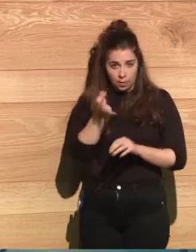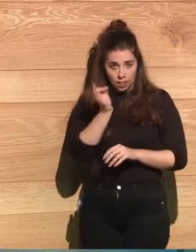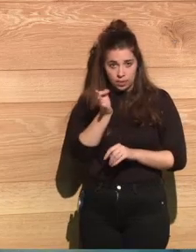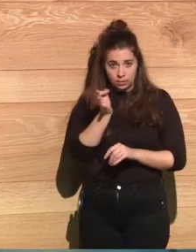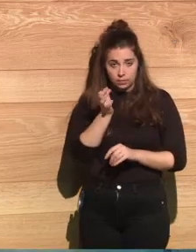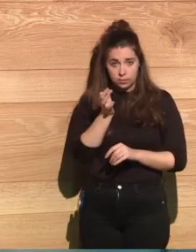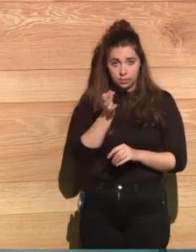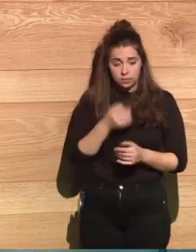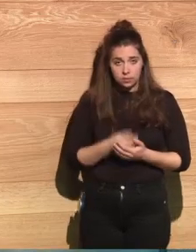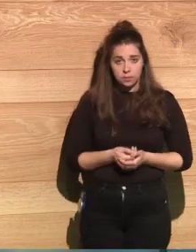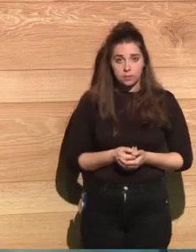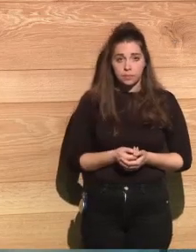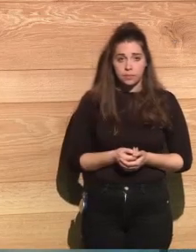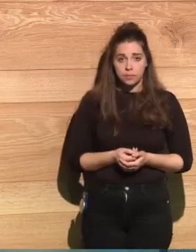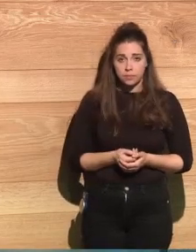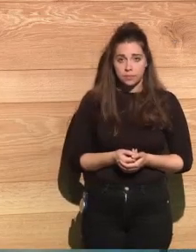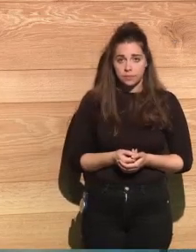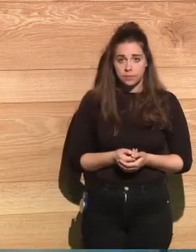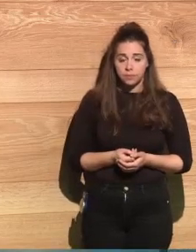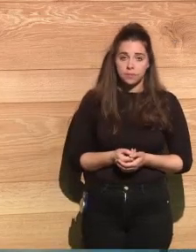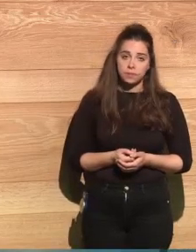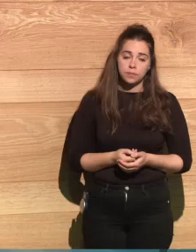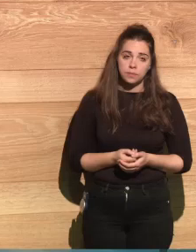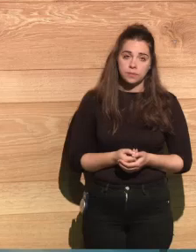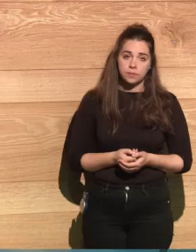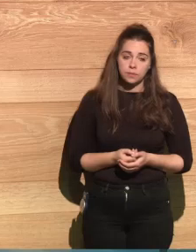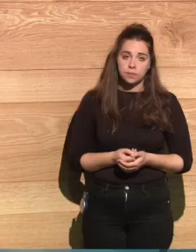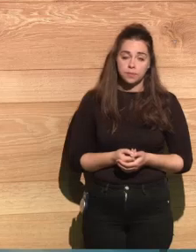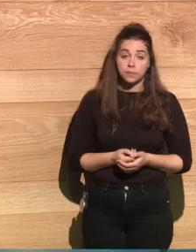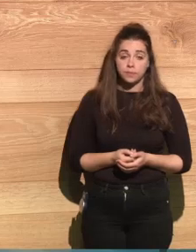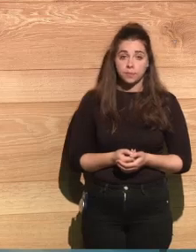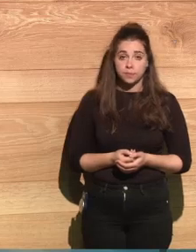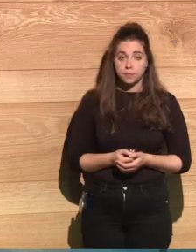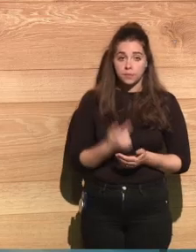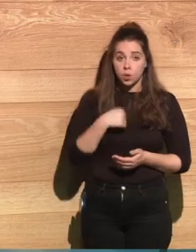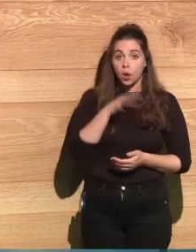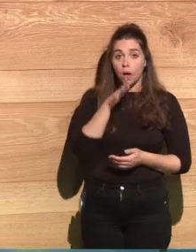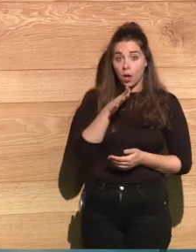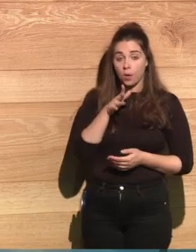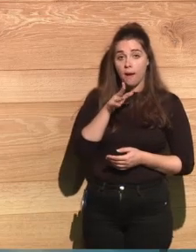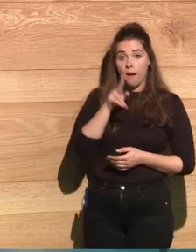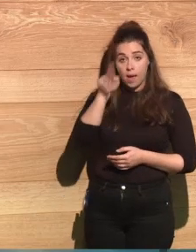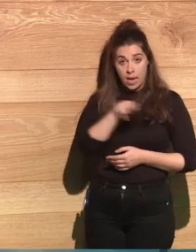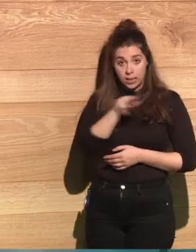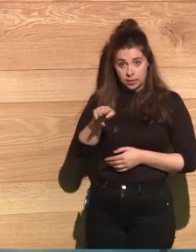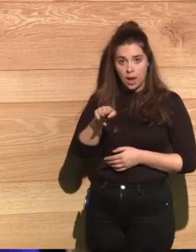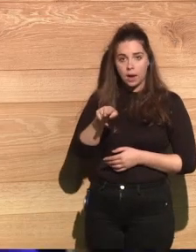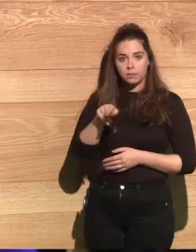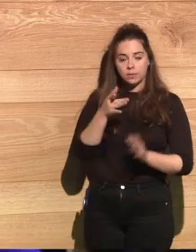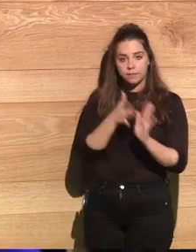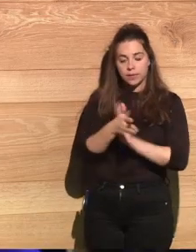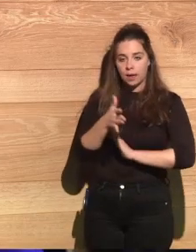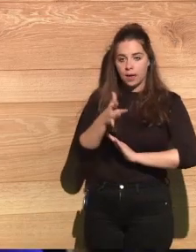I know I became a Christian, so forgiveness should be part of my vocabulary, yes.